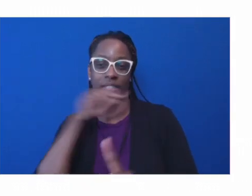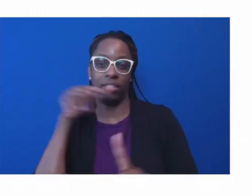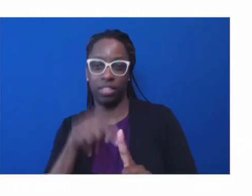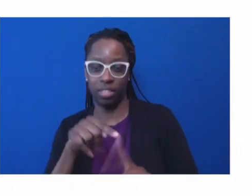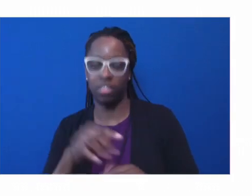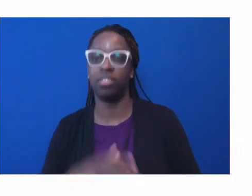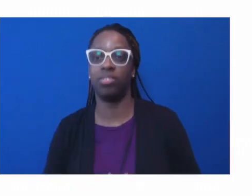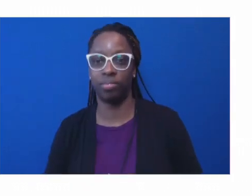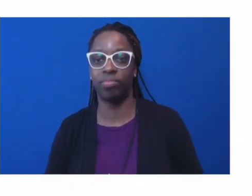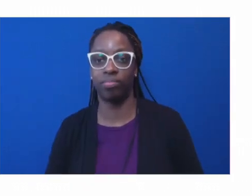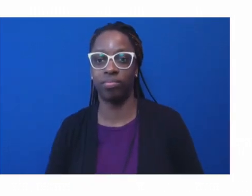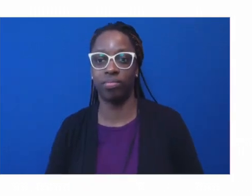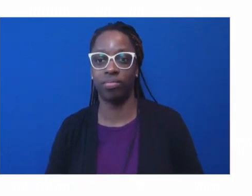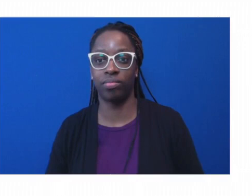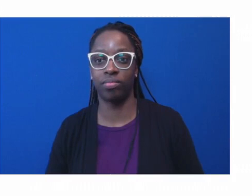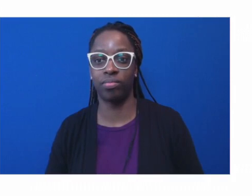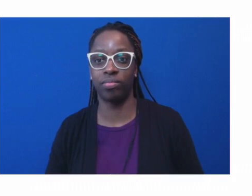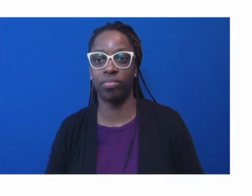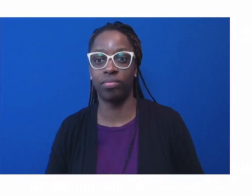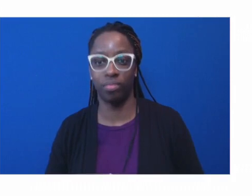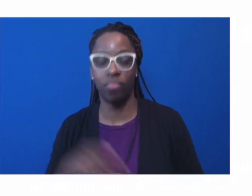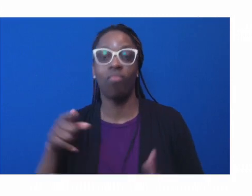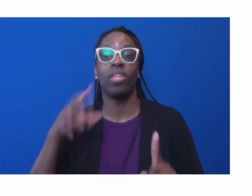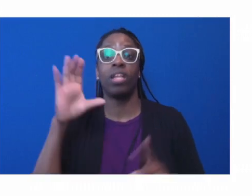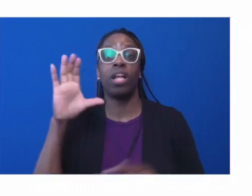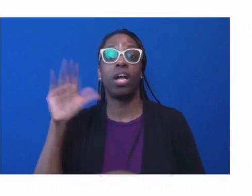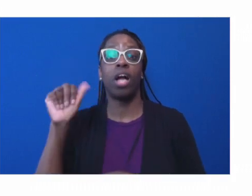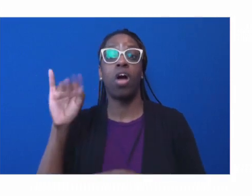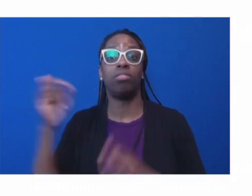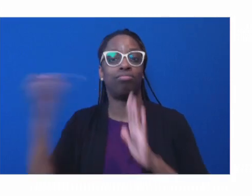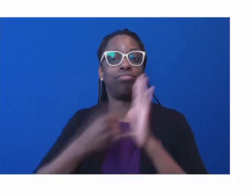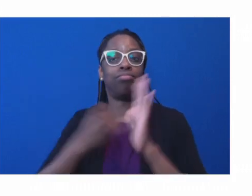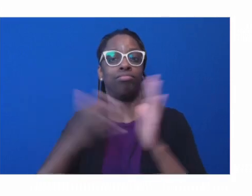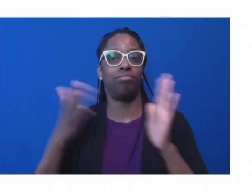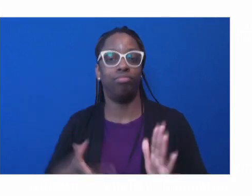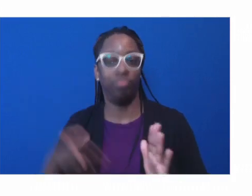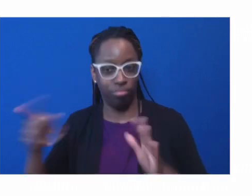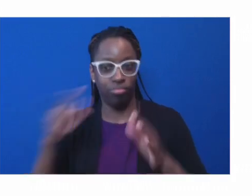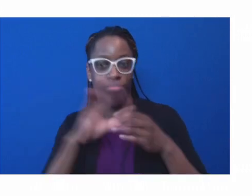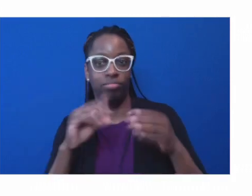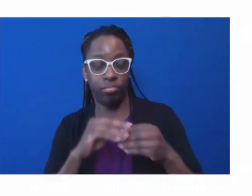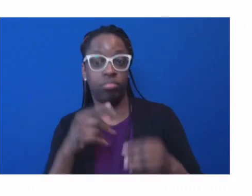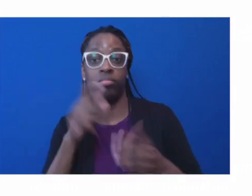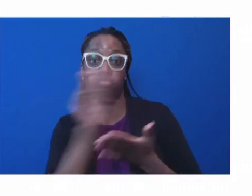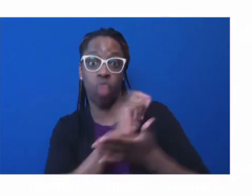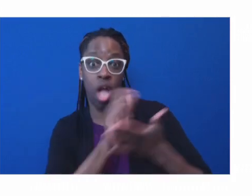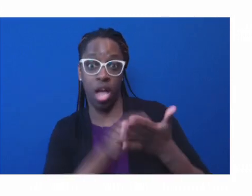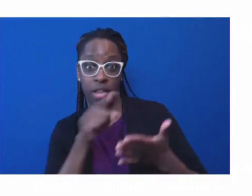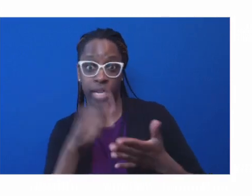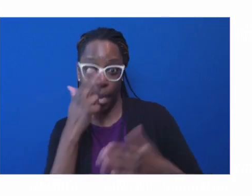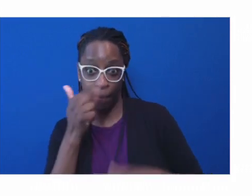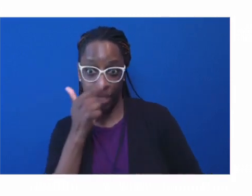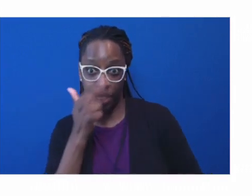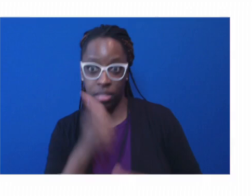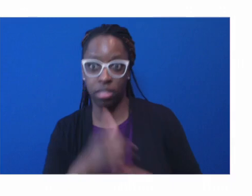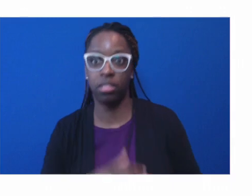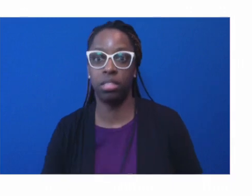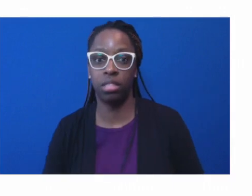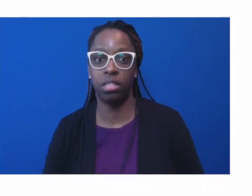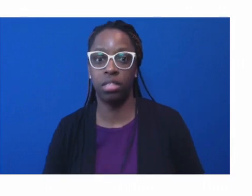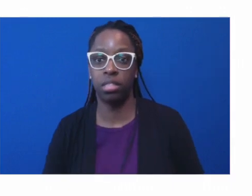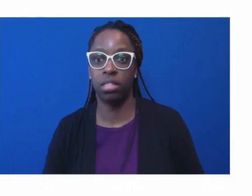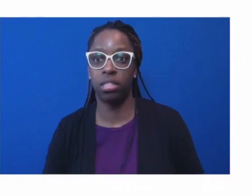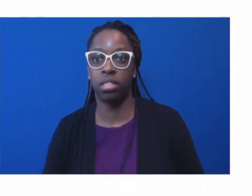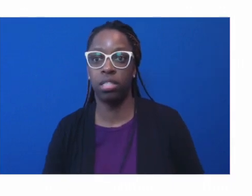magazine that captures our ongoing failure to disrupt because we are stuck. I saw a very moving tribute on CNN